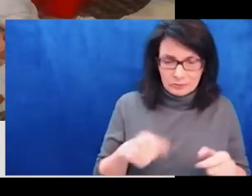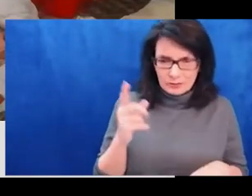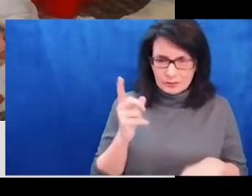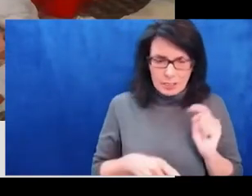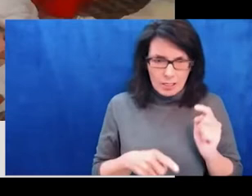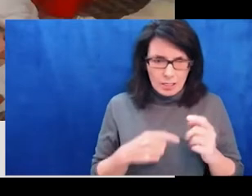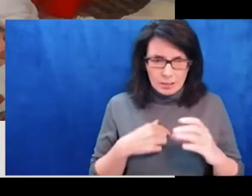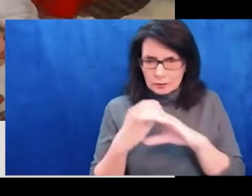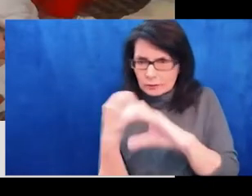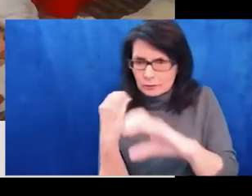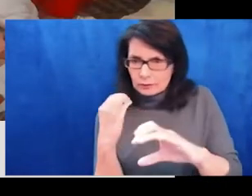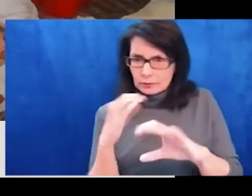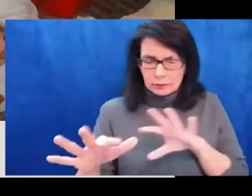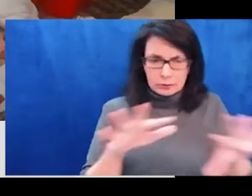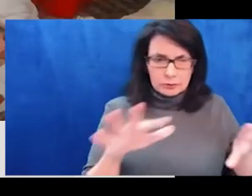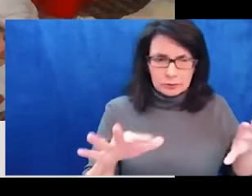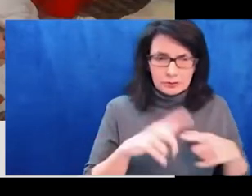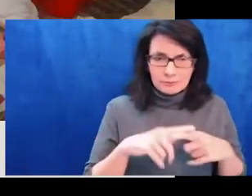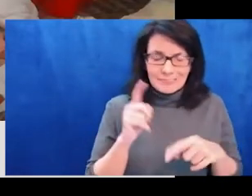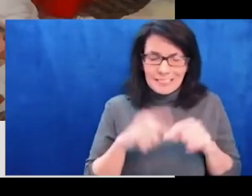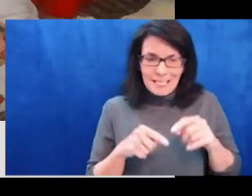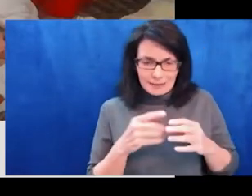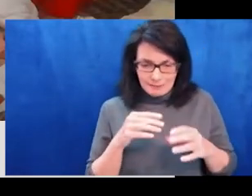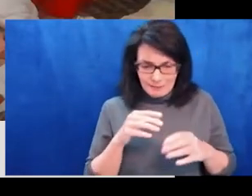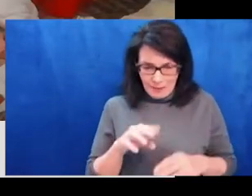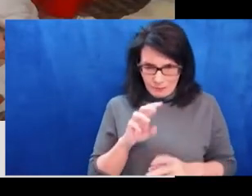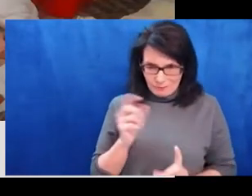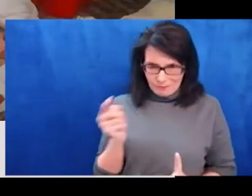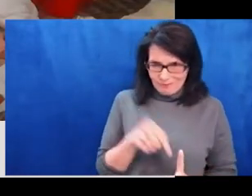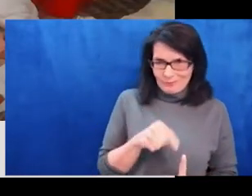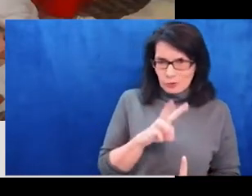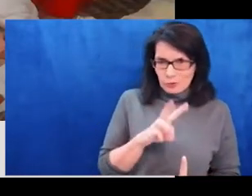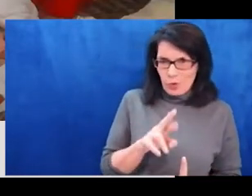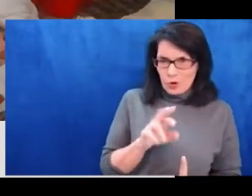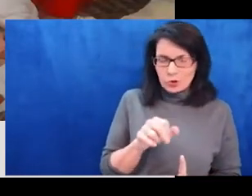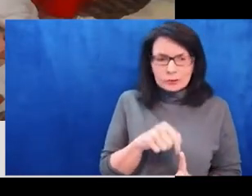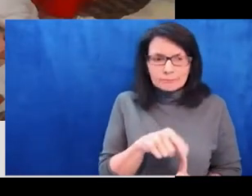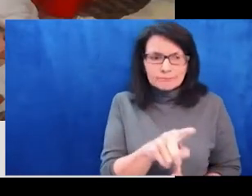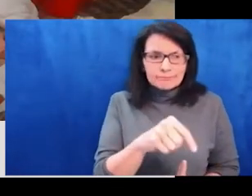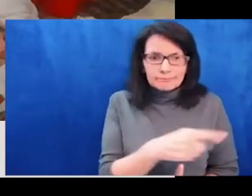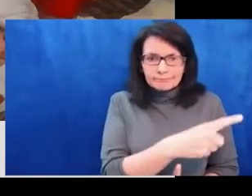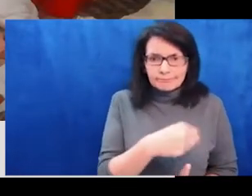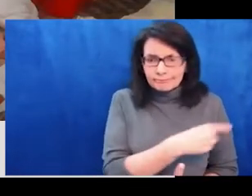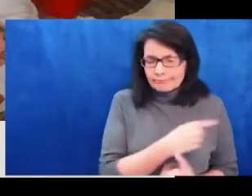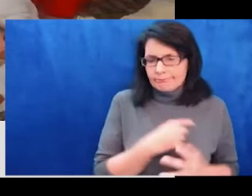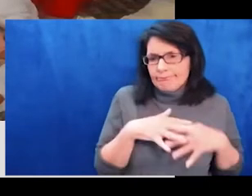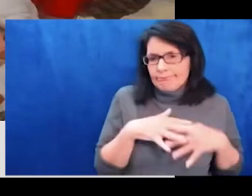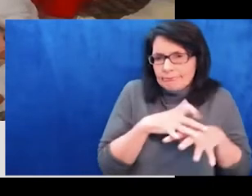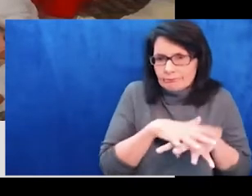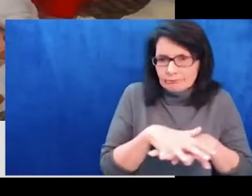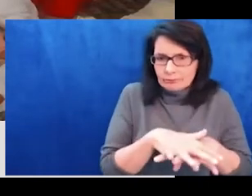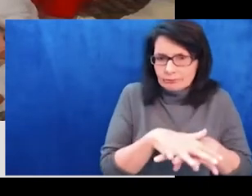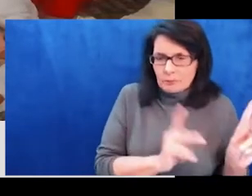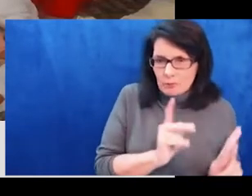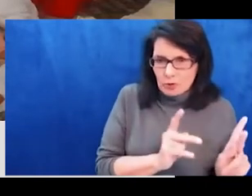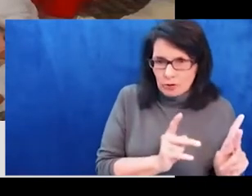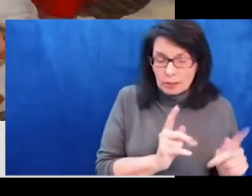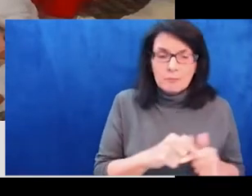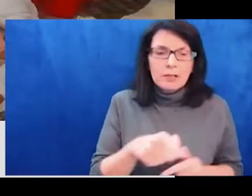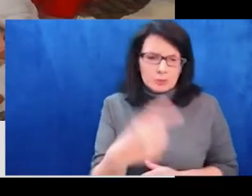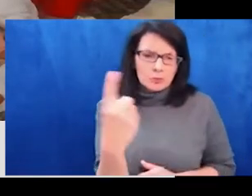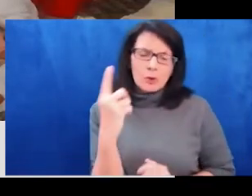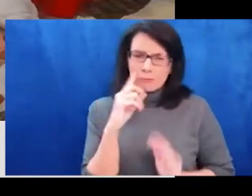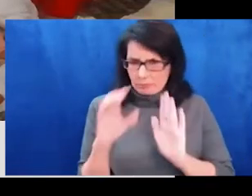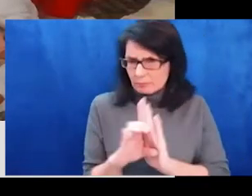So on the one hand, this warmth and welcoming of the Polish citizens in the Polish state to receive all of these refugees has